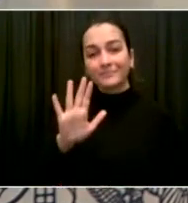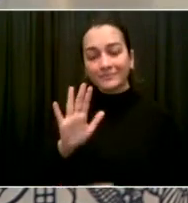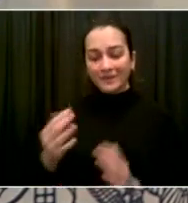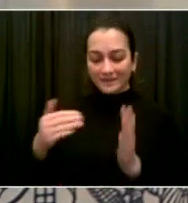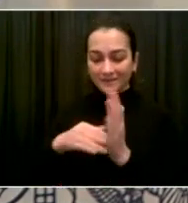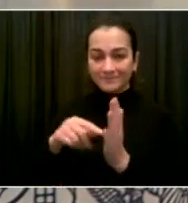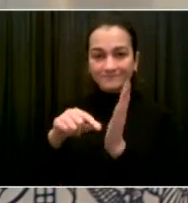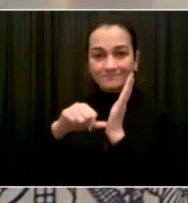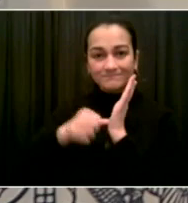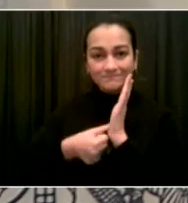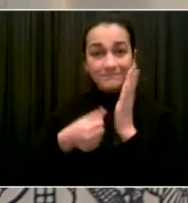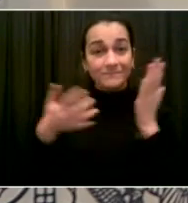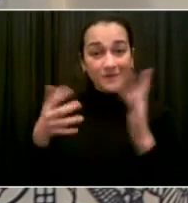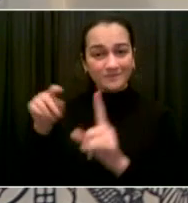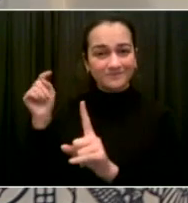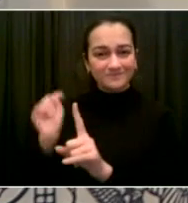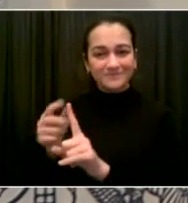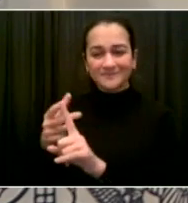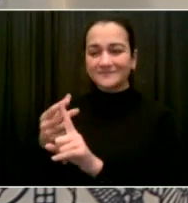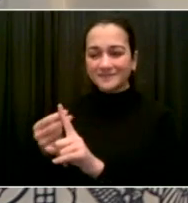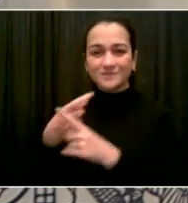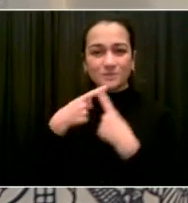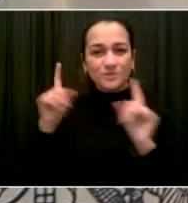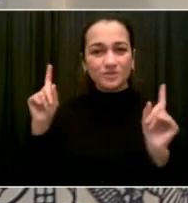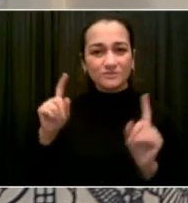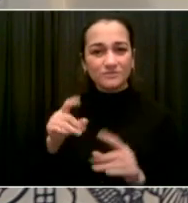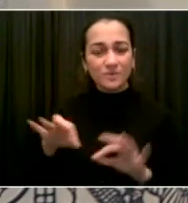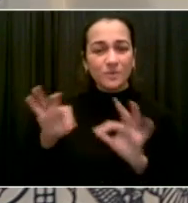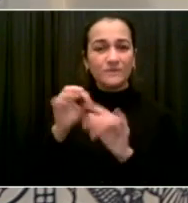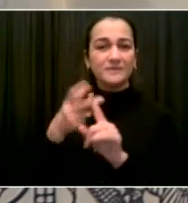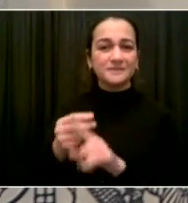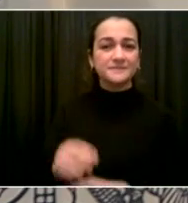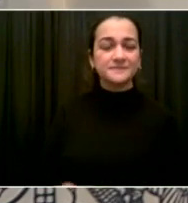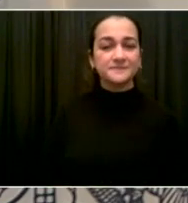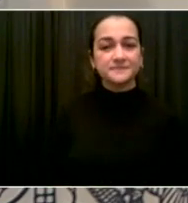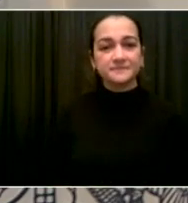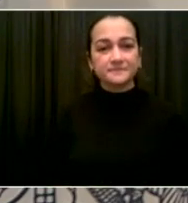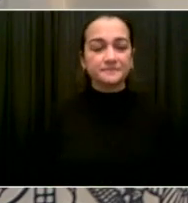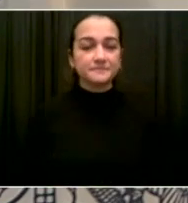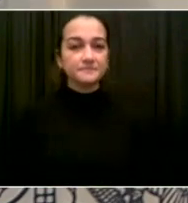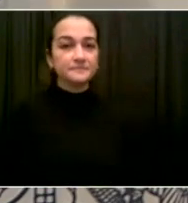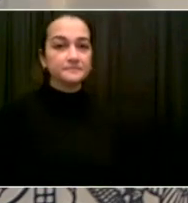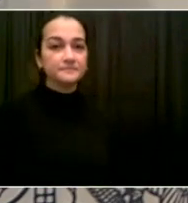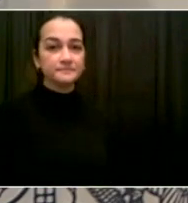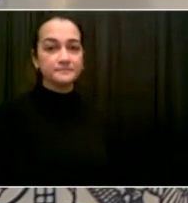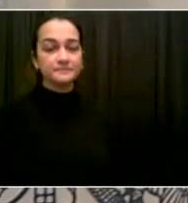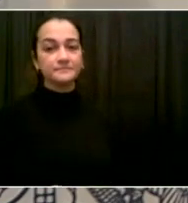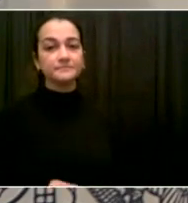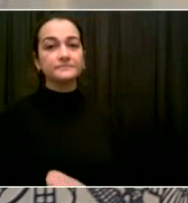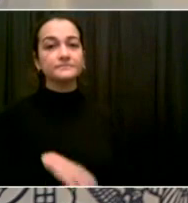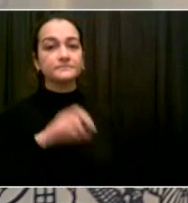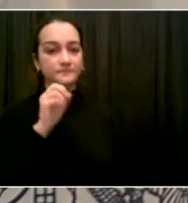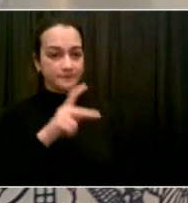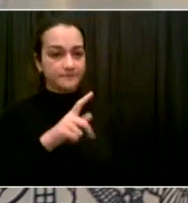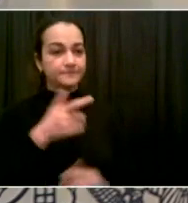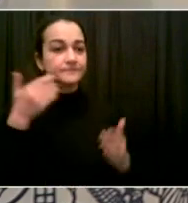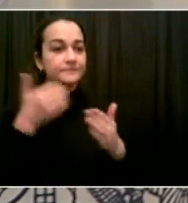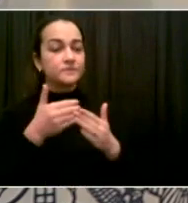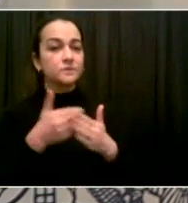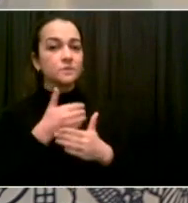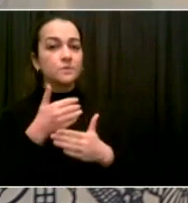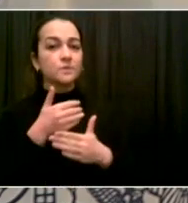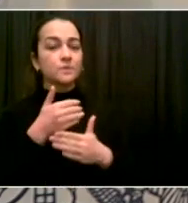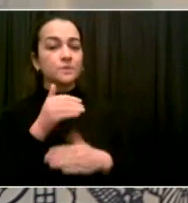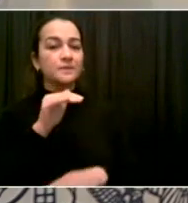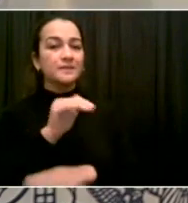And also wondering if a plan is in place yet for New Year's Eve. Obviously, that's on a lot of people's minds heading into the holidays. Yeah, Jenna, again,